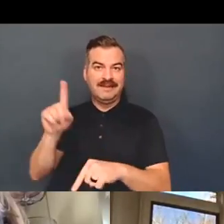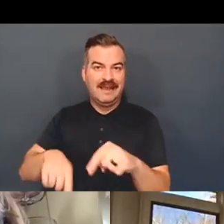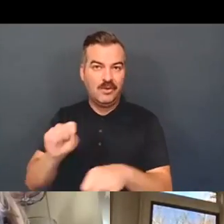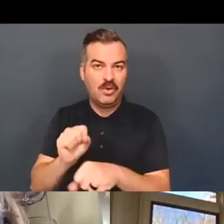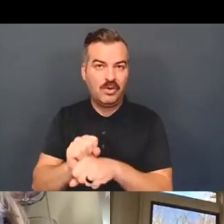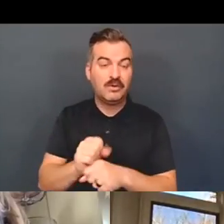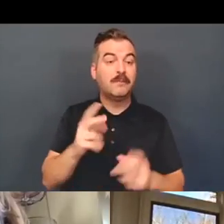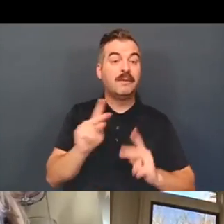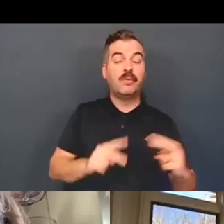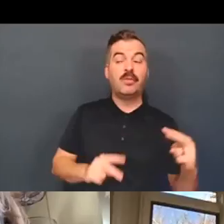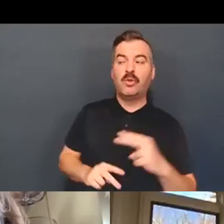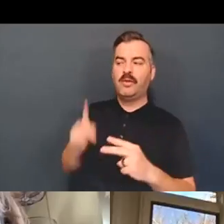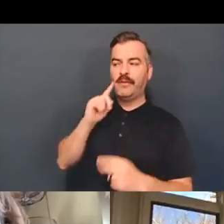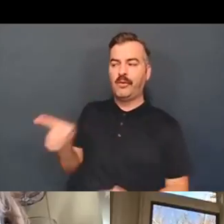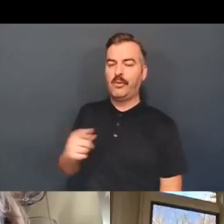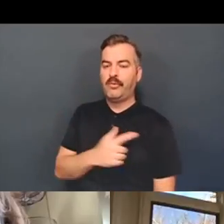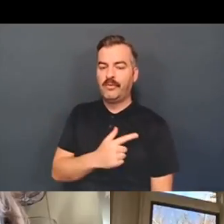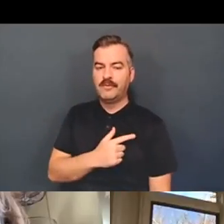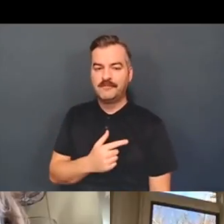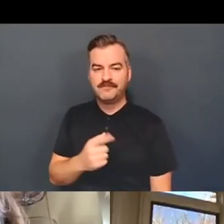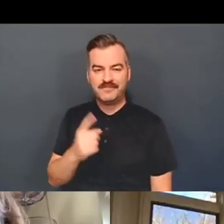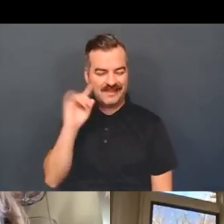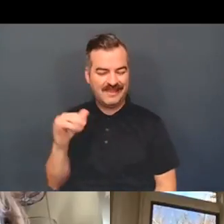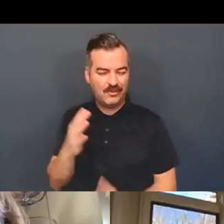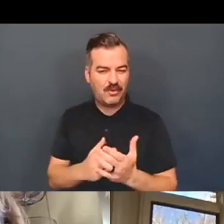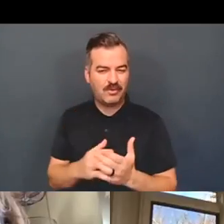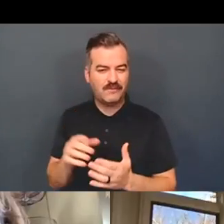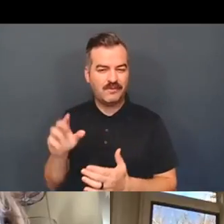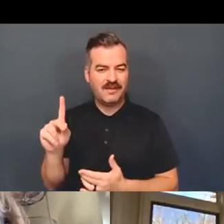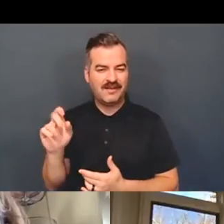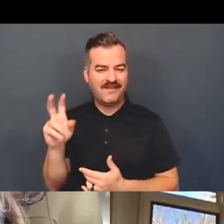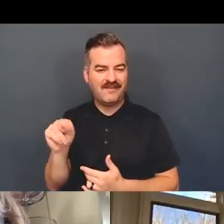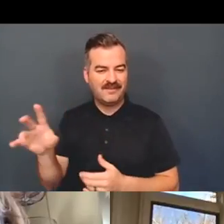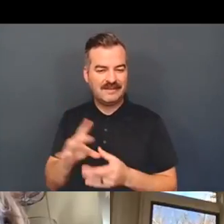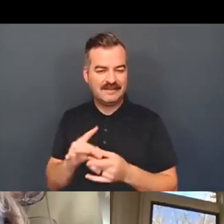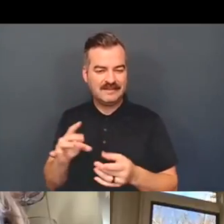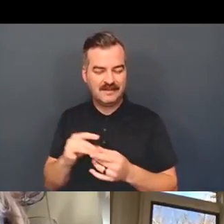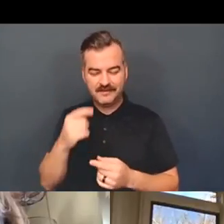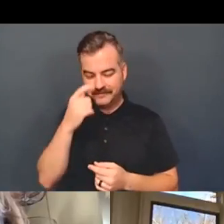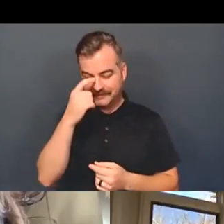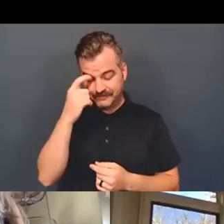And this is, and this part of what Kevin was bringing out. And